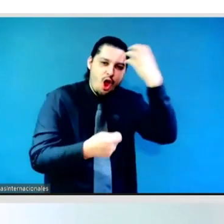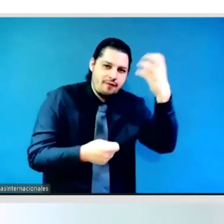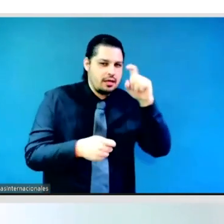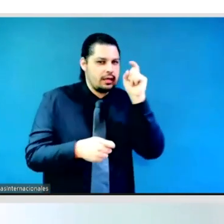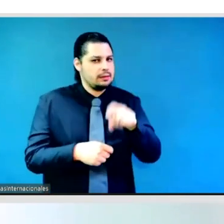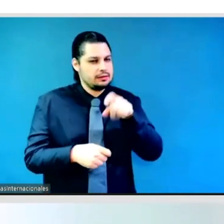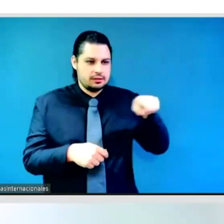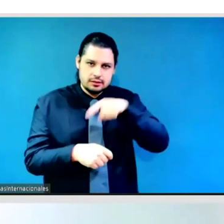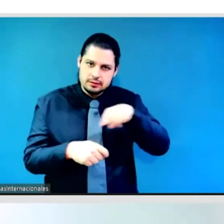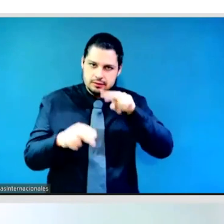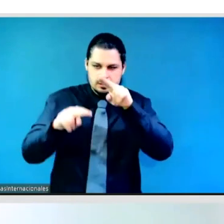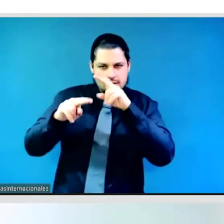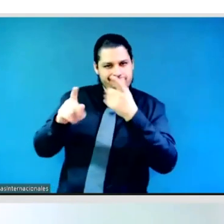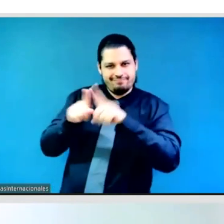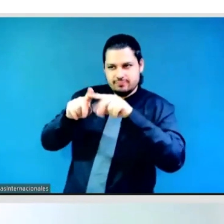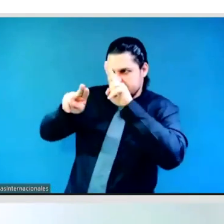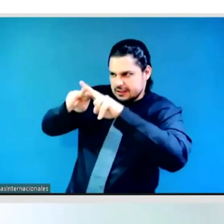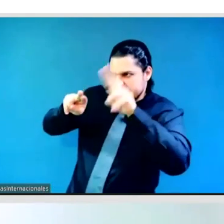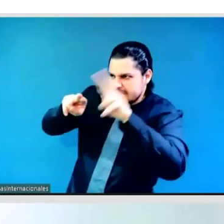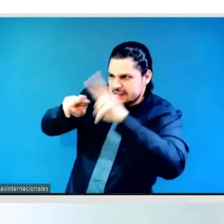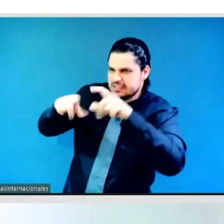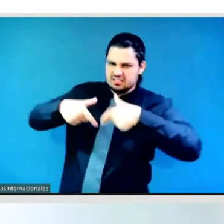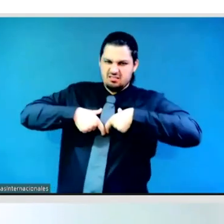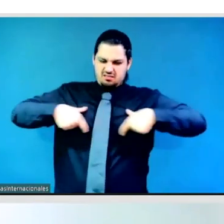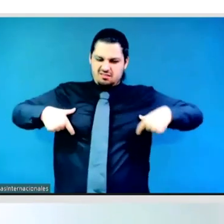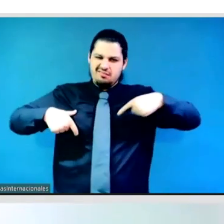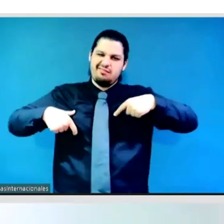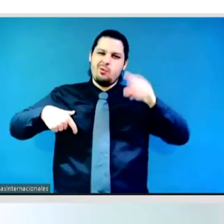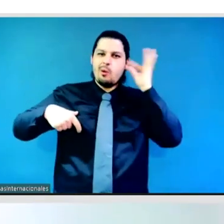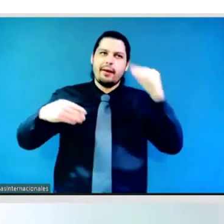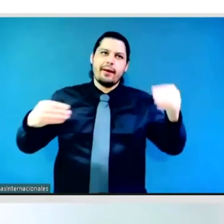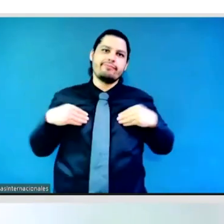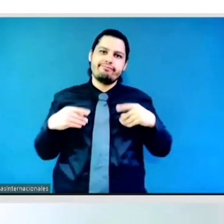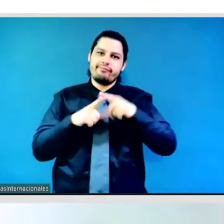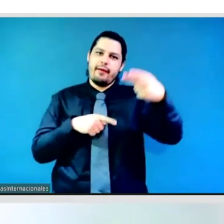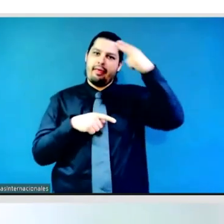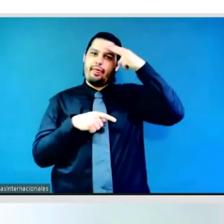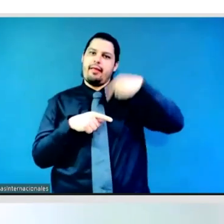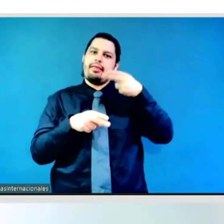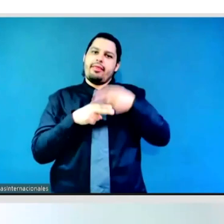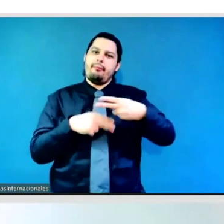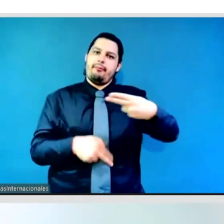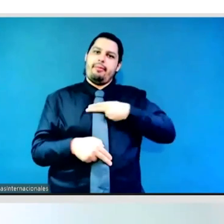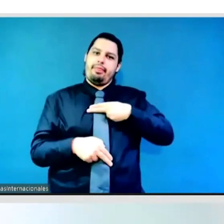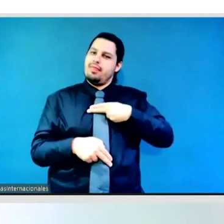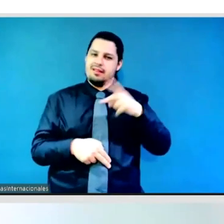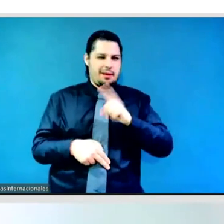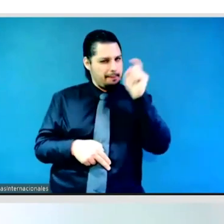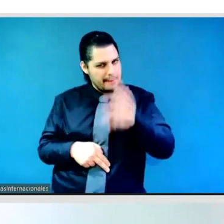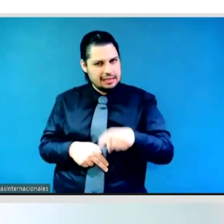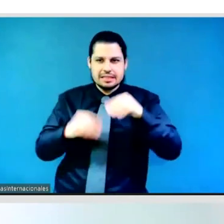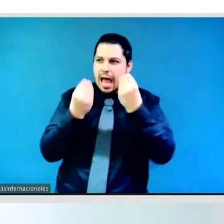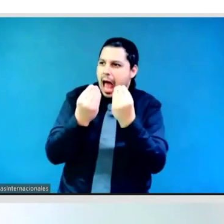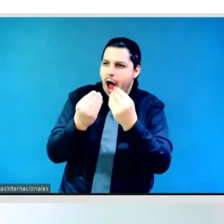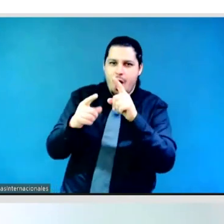framework by Tenju and Tinso, which is a conceptual framework in terms of just, you know, increasing women's participation in all spheres of,